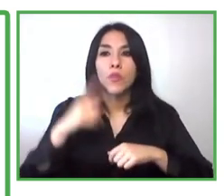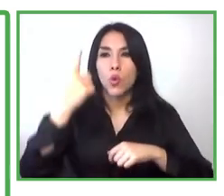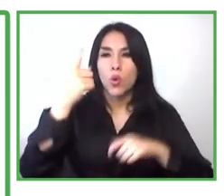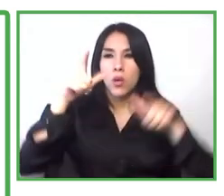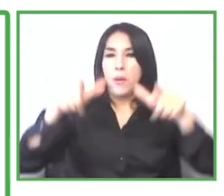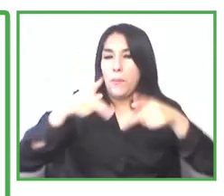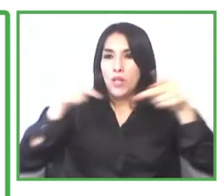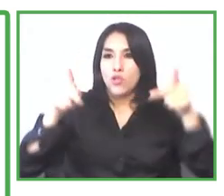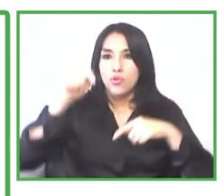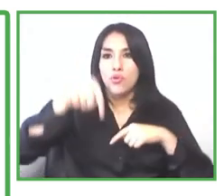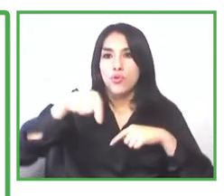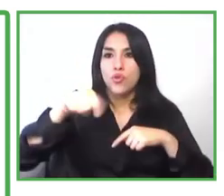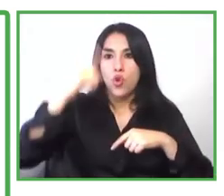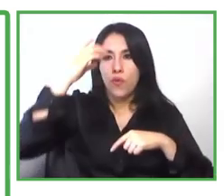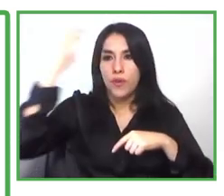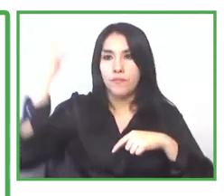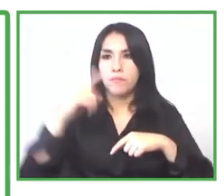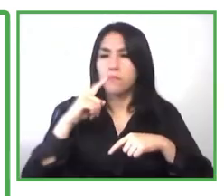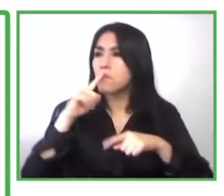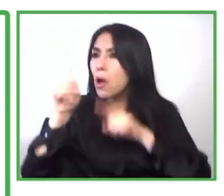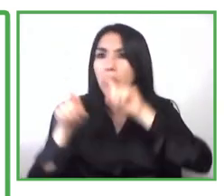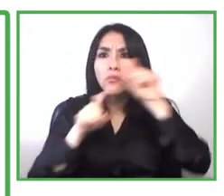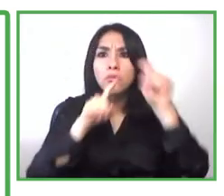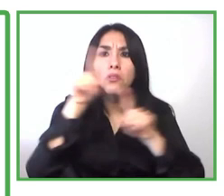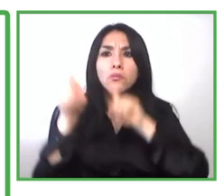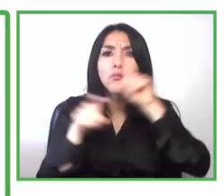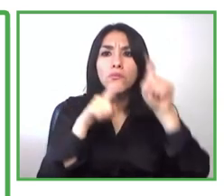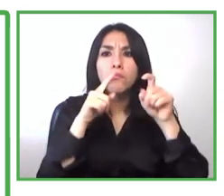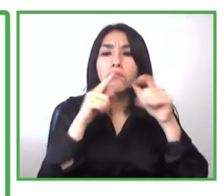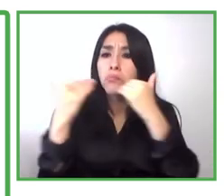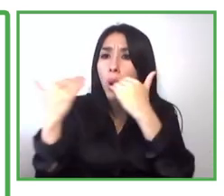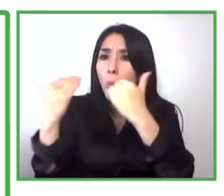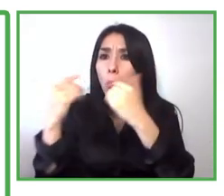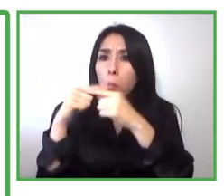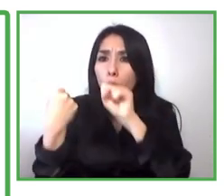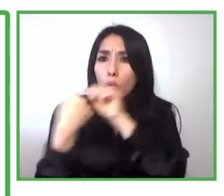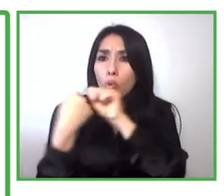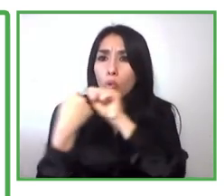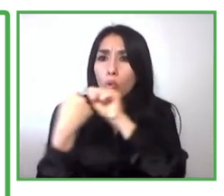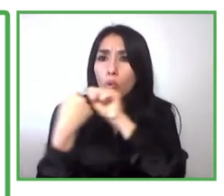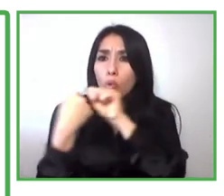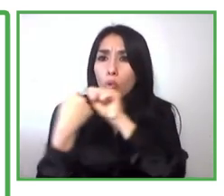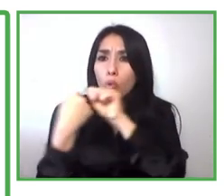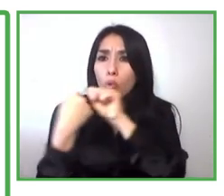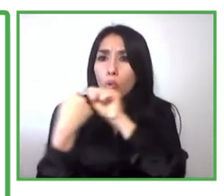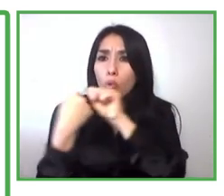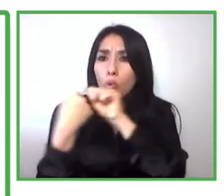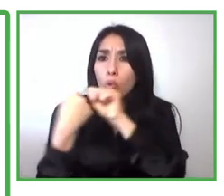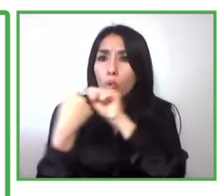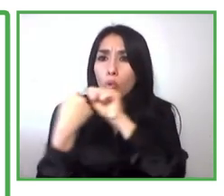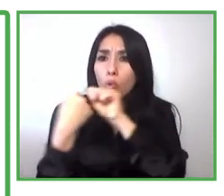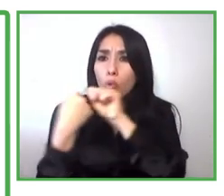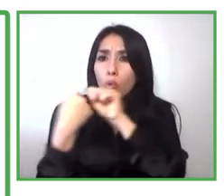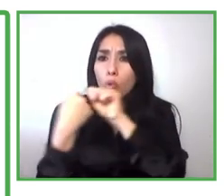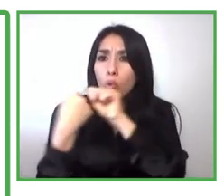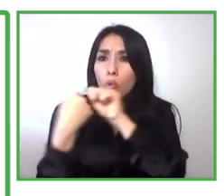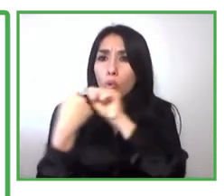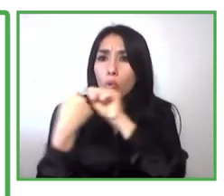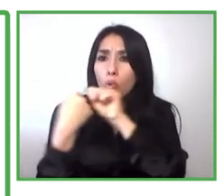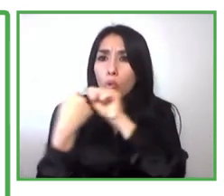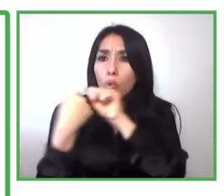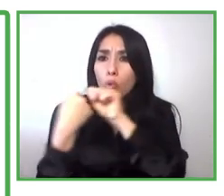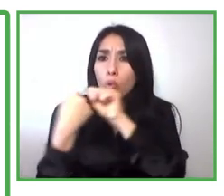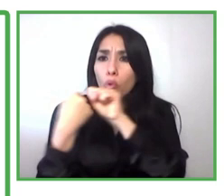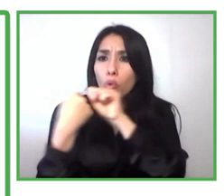disability office they don't have the support that they require when they look for the support so we looked for these